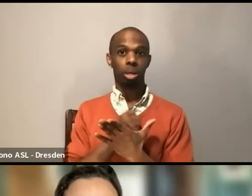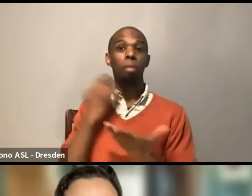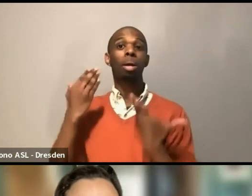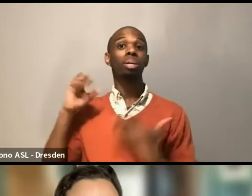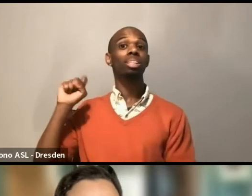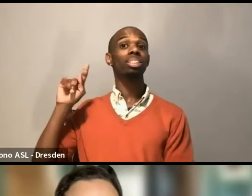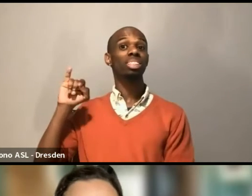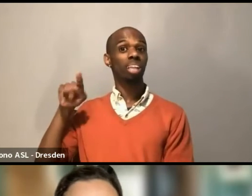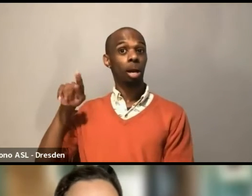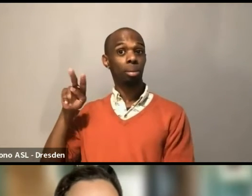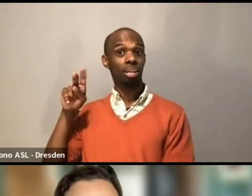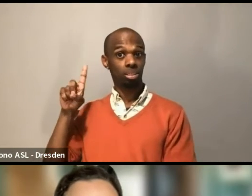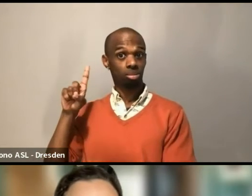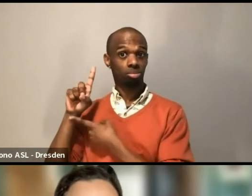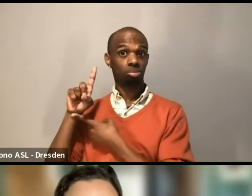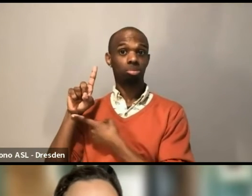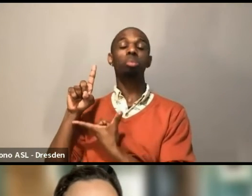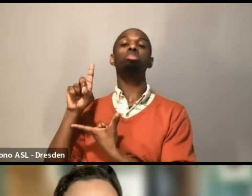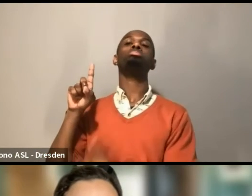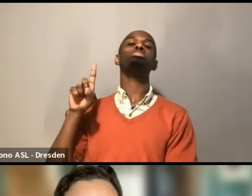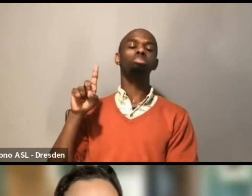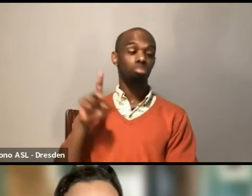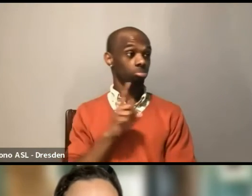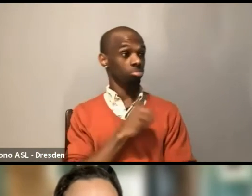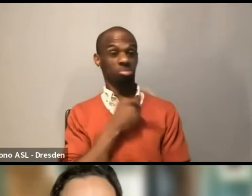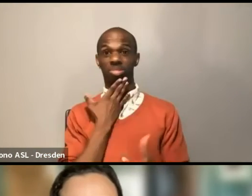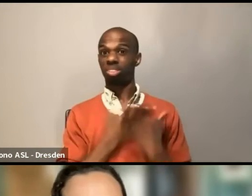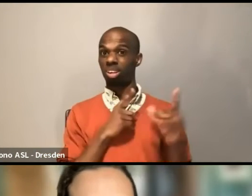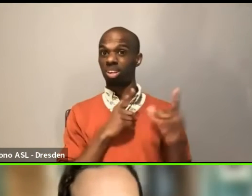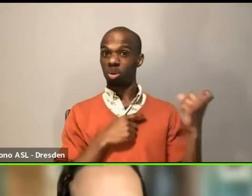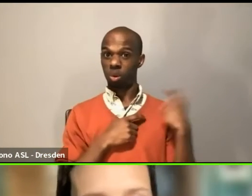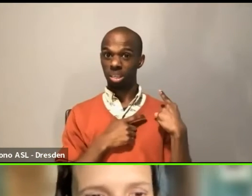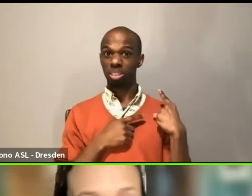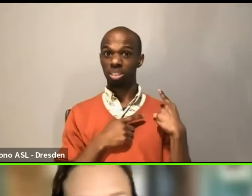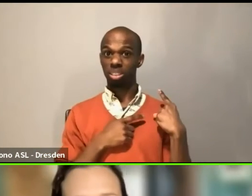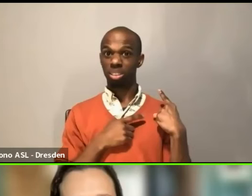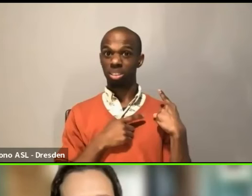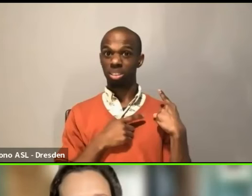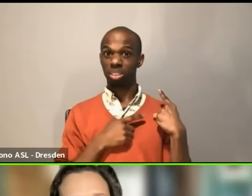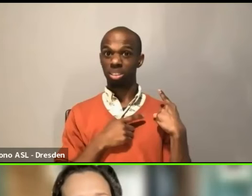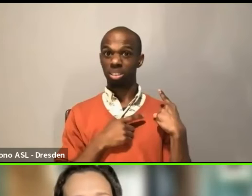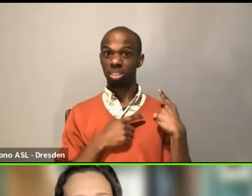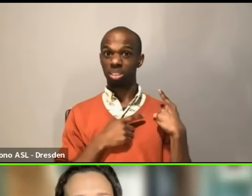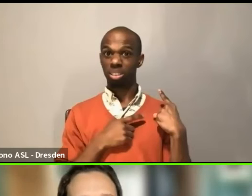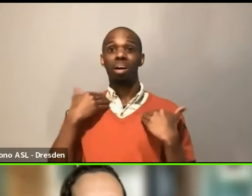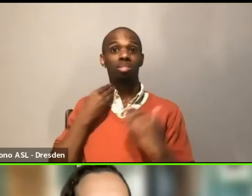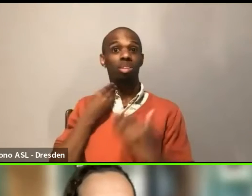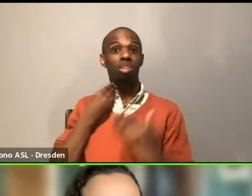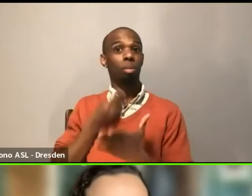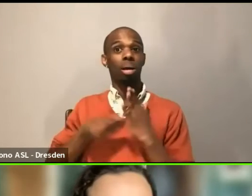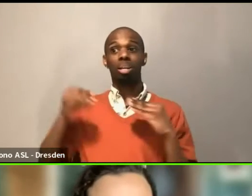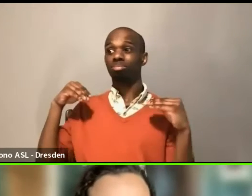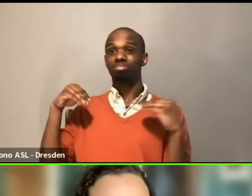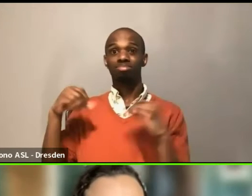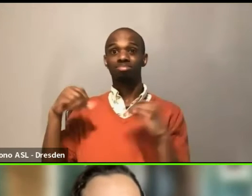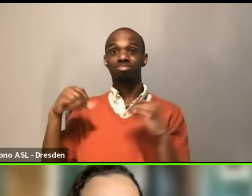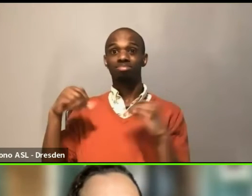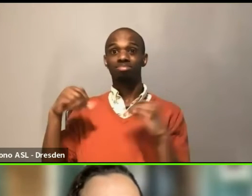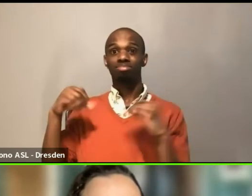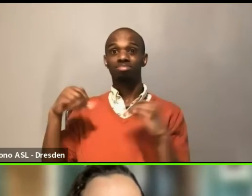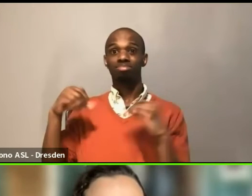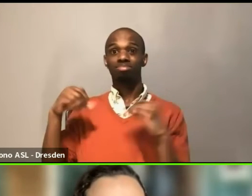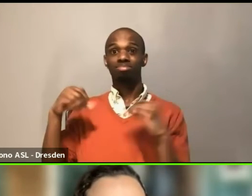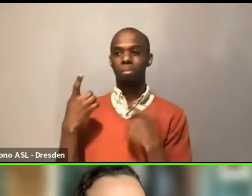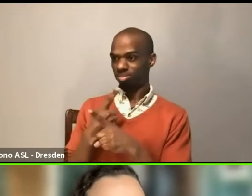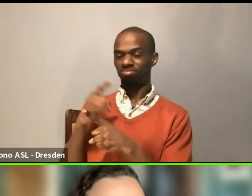Because sometimes you don't have the money to front for a babysitter. that's, yeah. And this is a tricky one. We went back and forth with this at